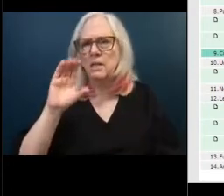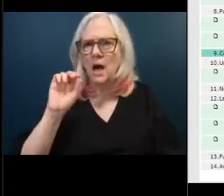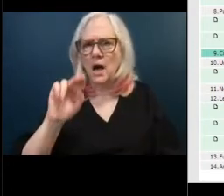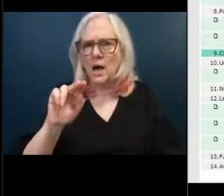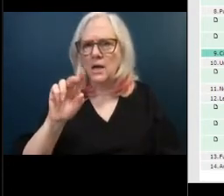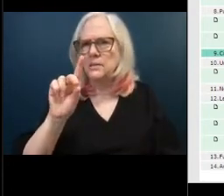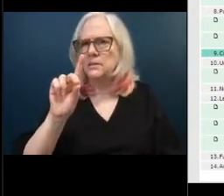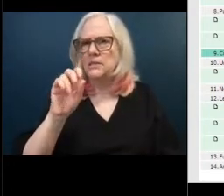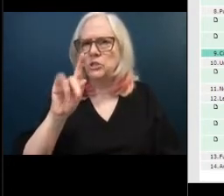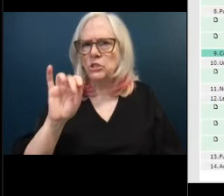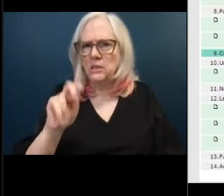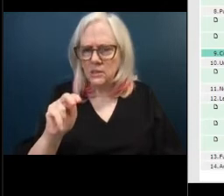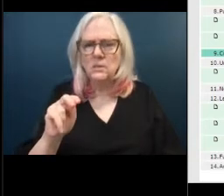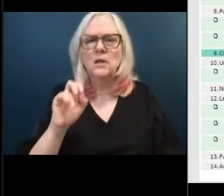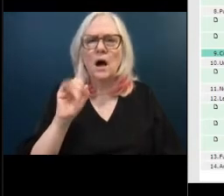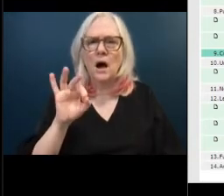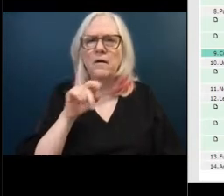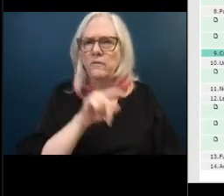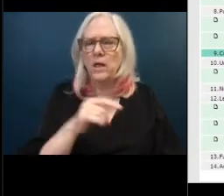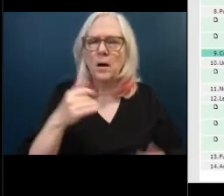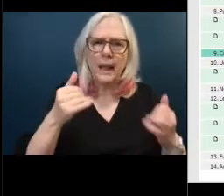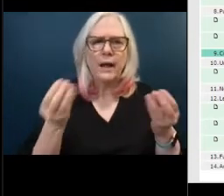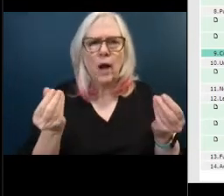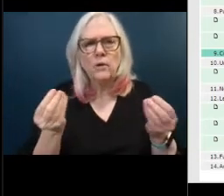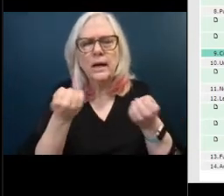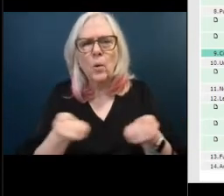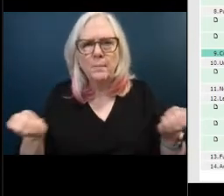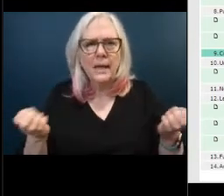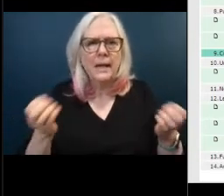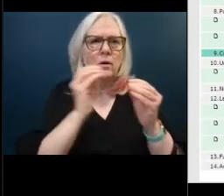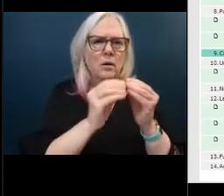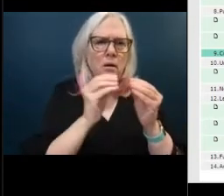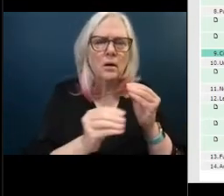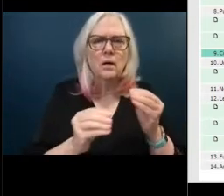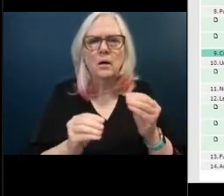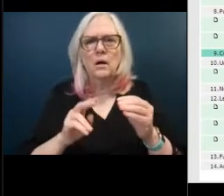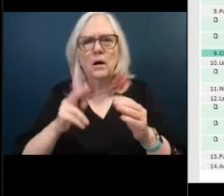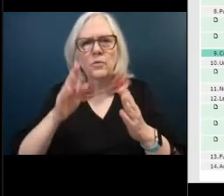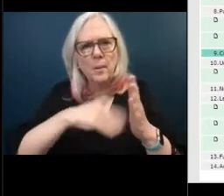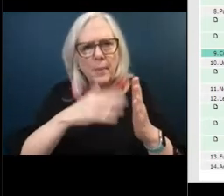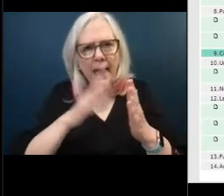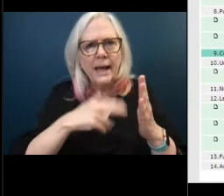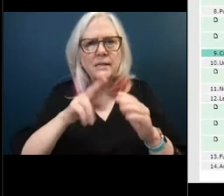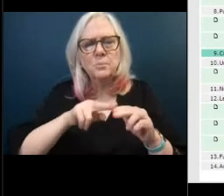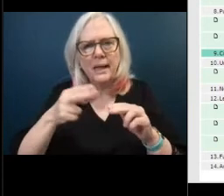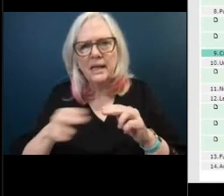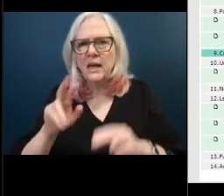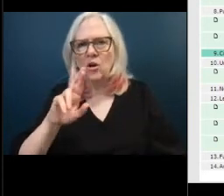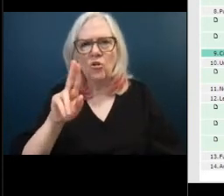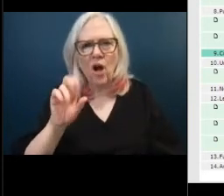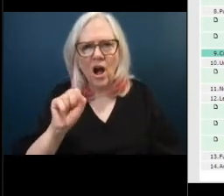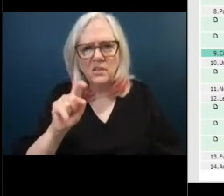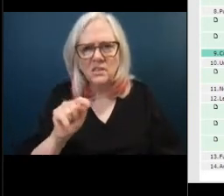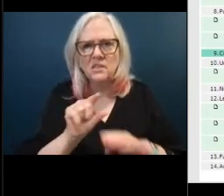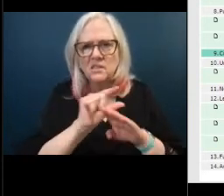equipment and replacing it or repairing it because it is a little the paint's peeling up it's rusting um so what is